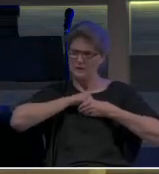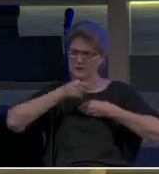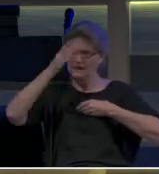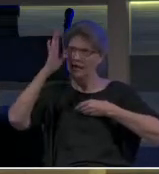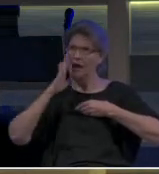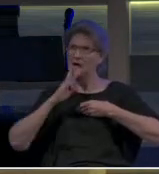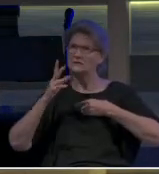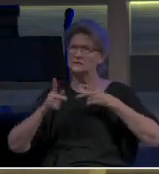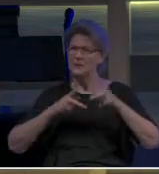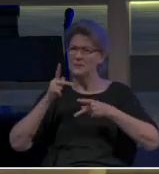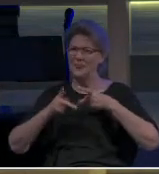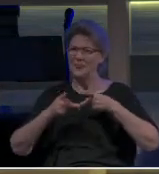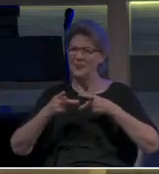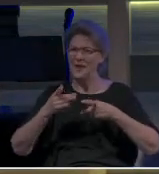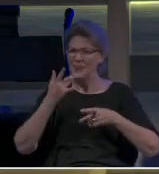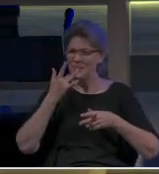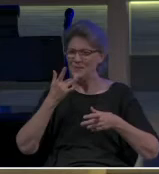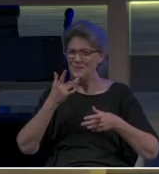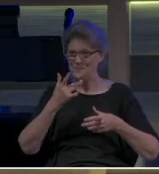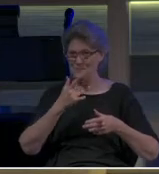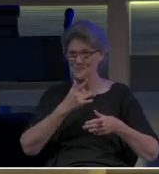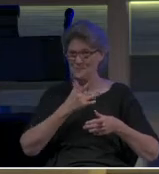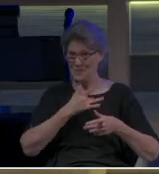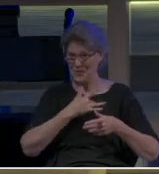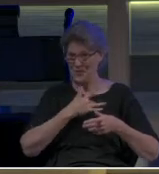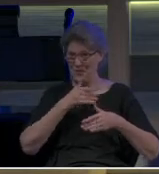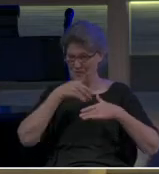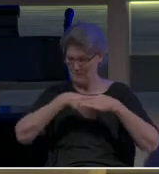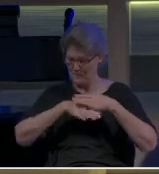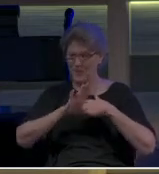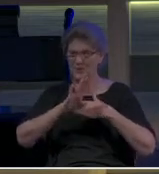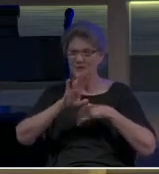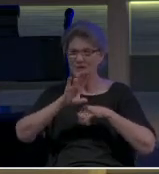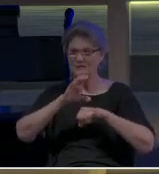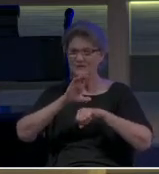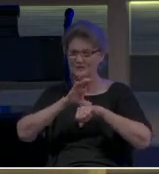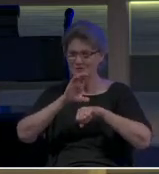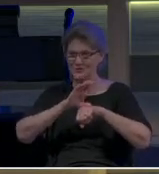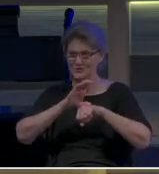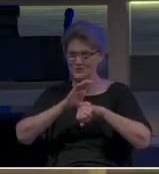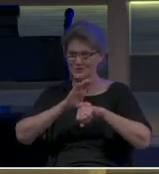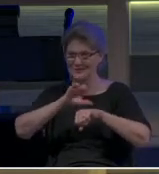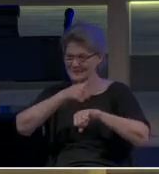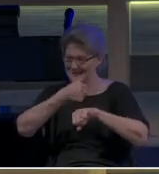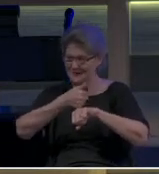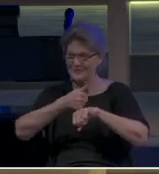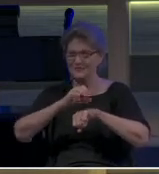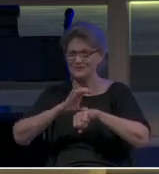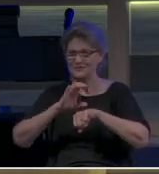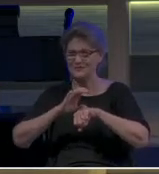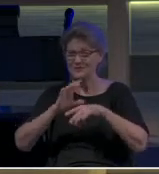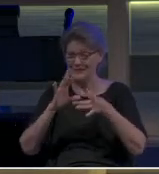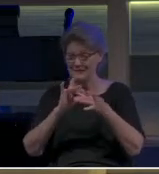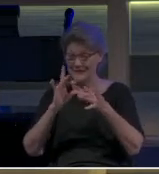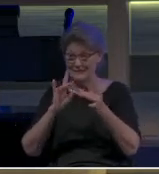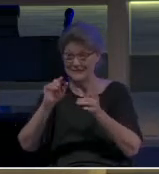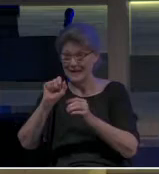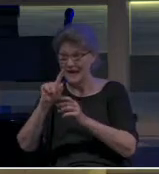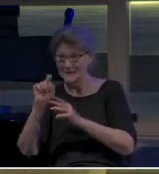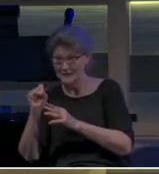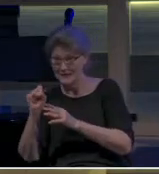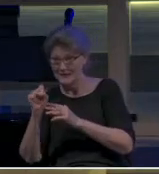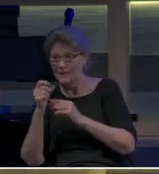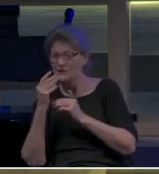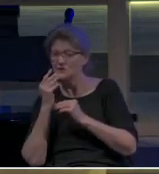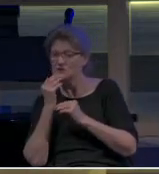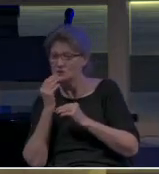birthday of the church as we would talk about it. And that the text in Acts tells us clearly that there were Jews